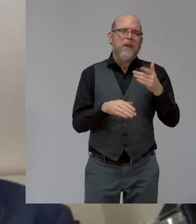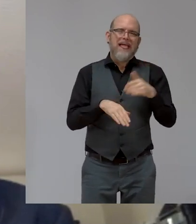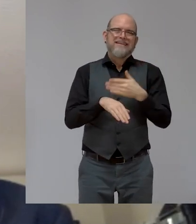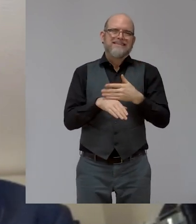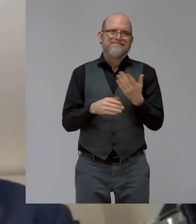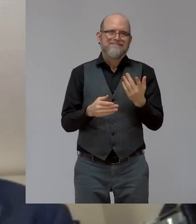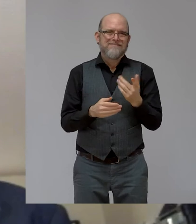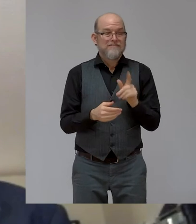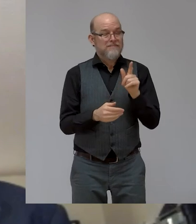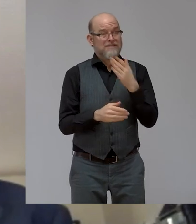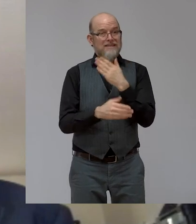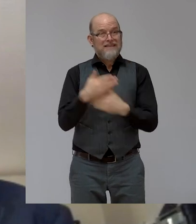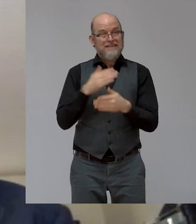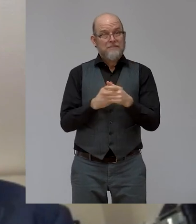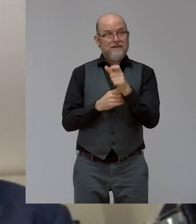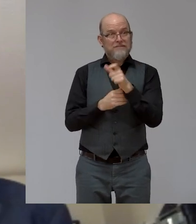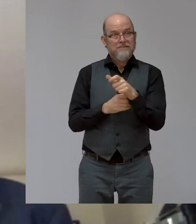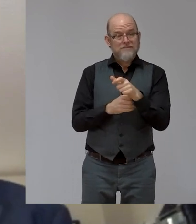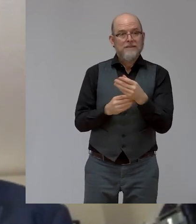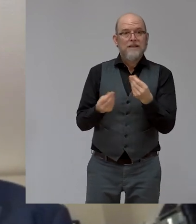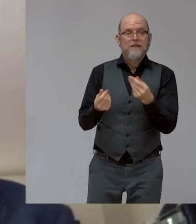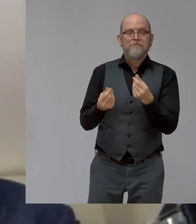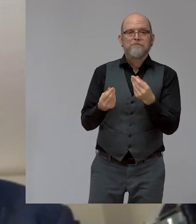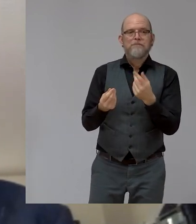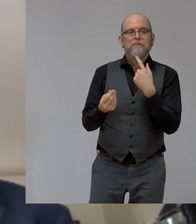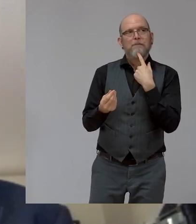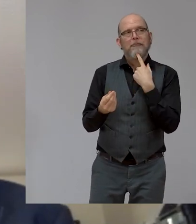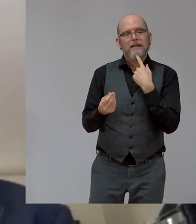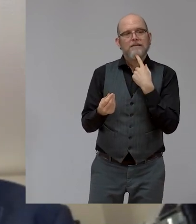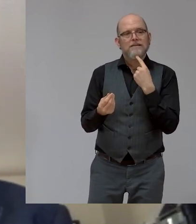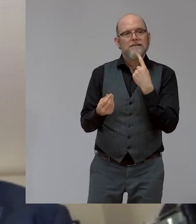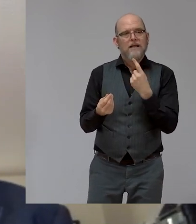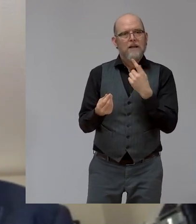frontier where we need to succeed in a mainstream disability will be in